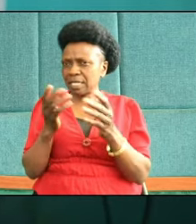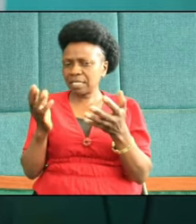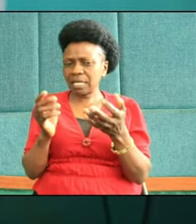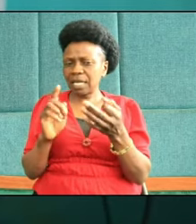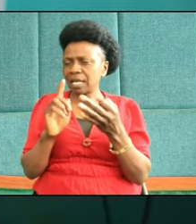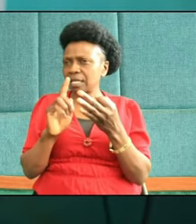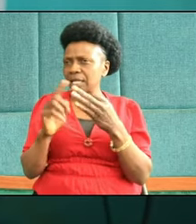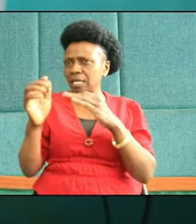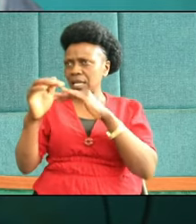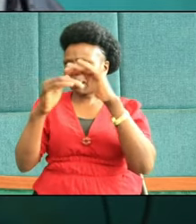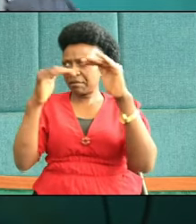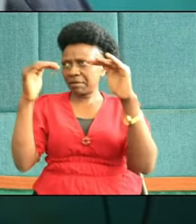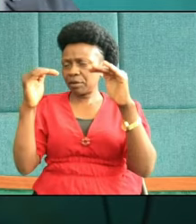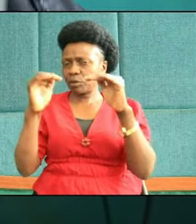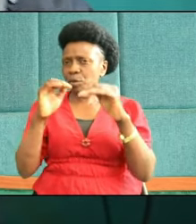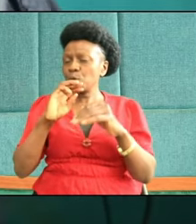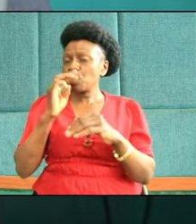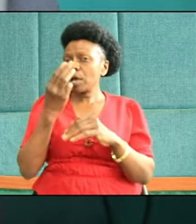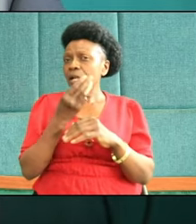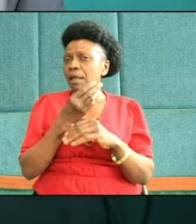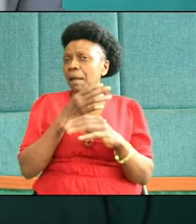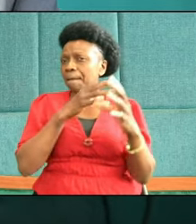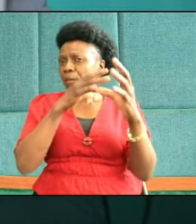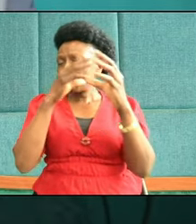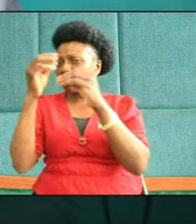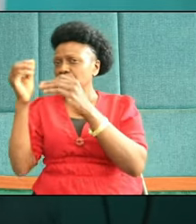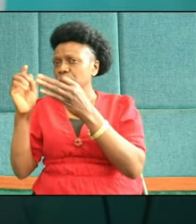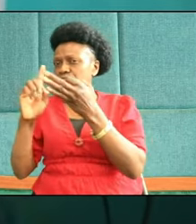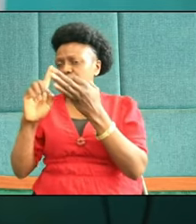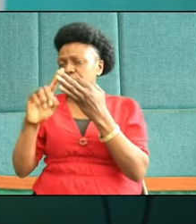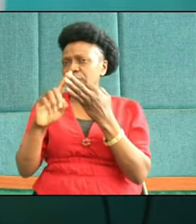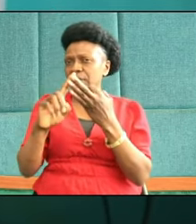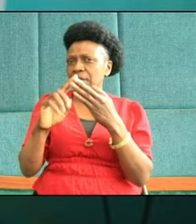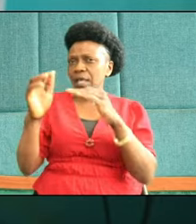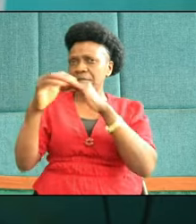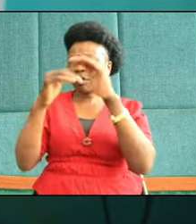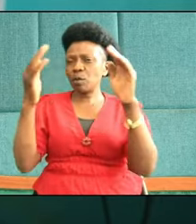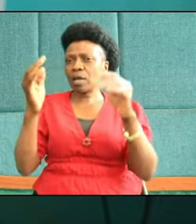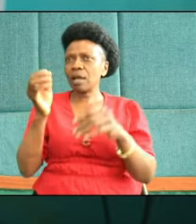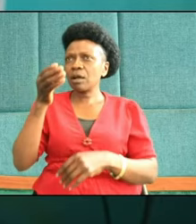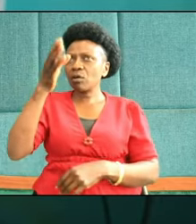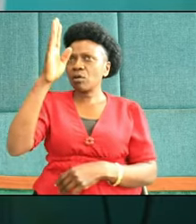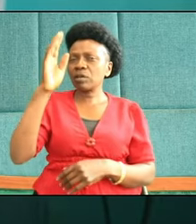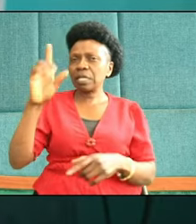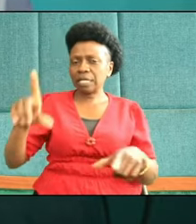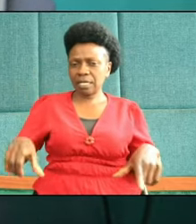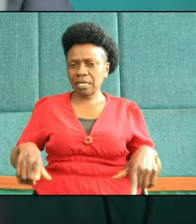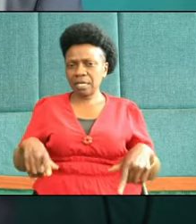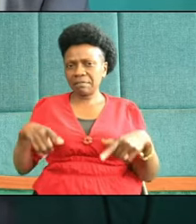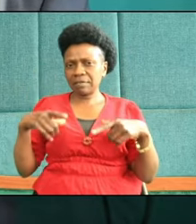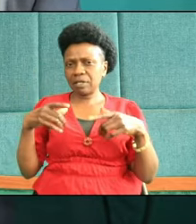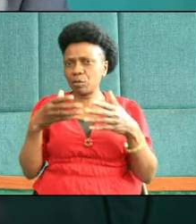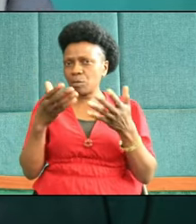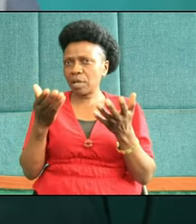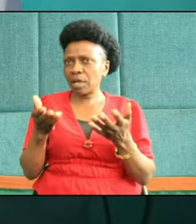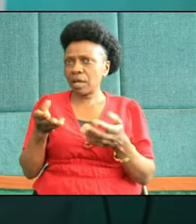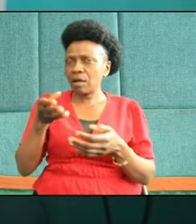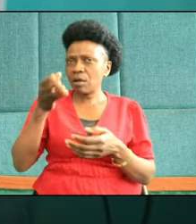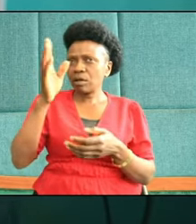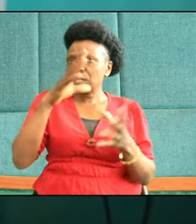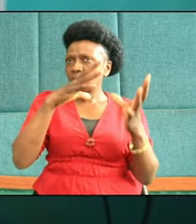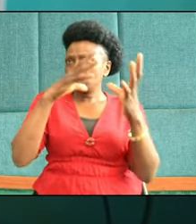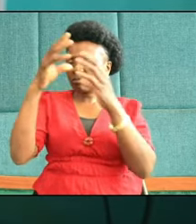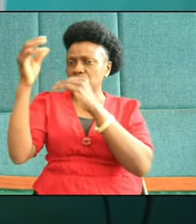as saints of the living God, we are moving to the very third heaven where our God dwells and where God has gone